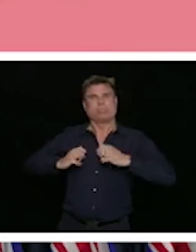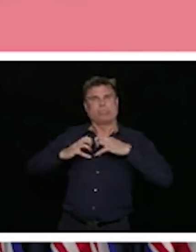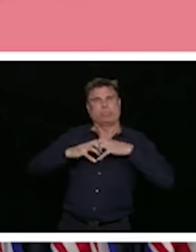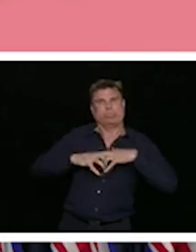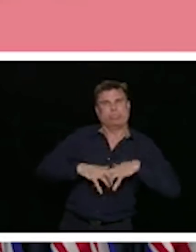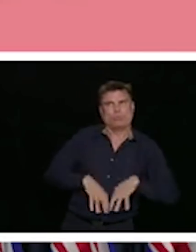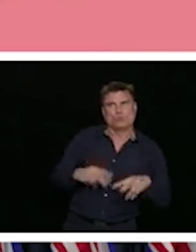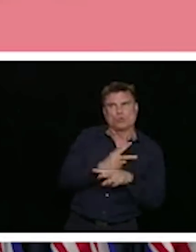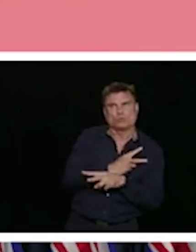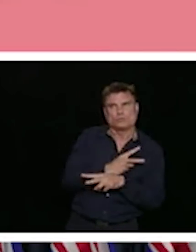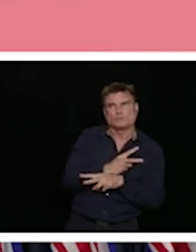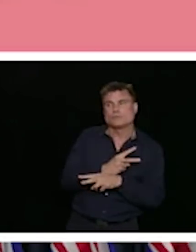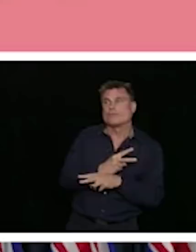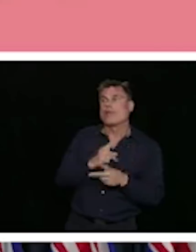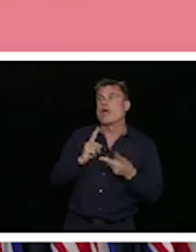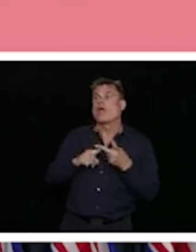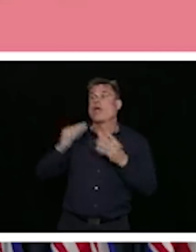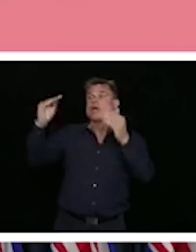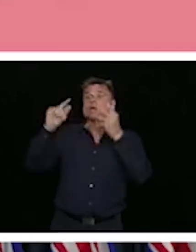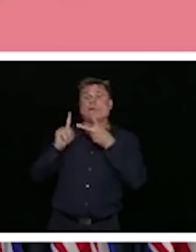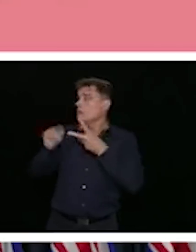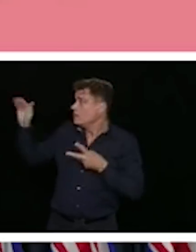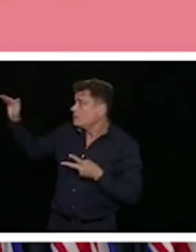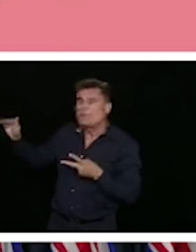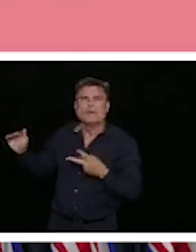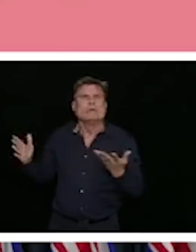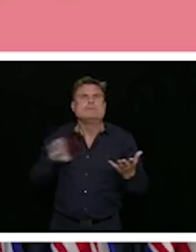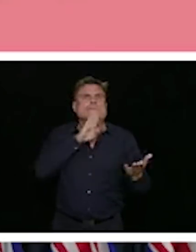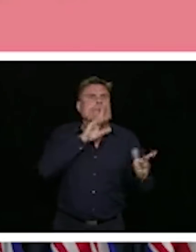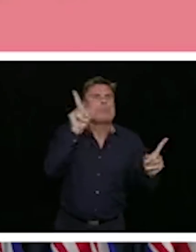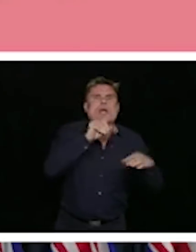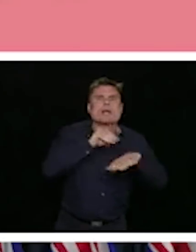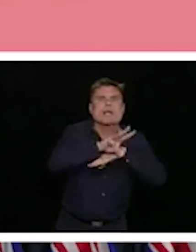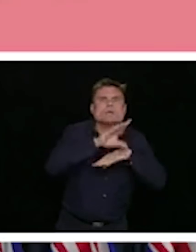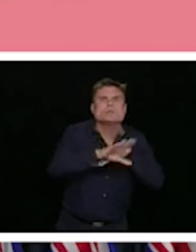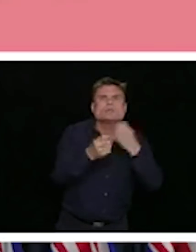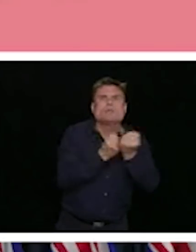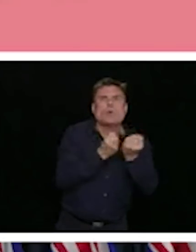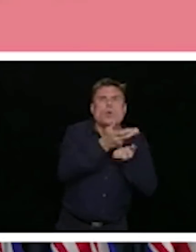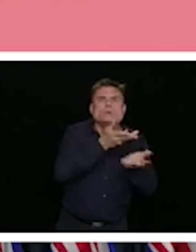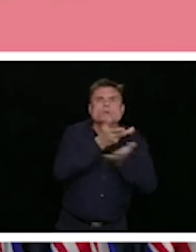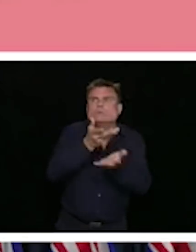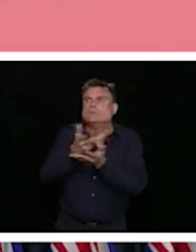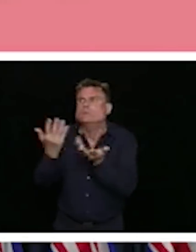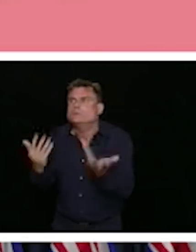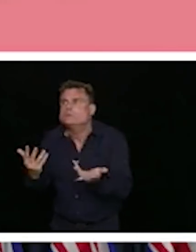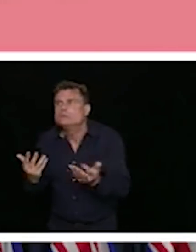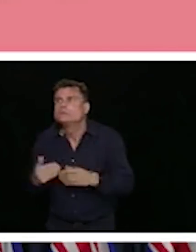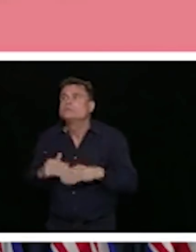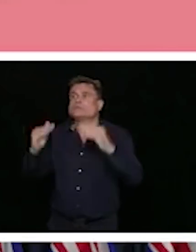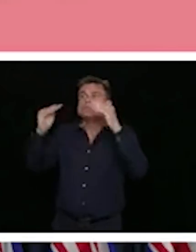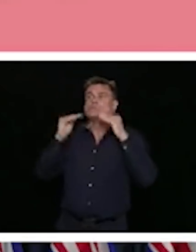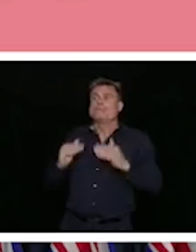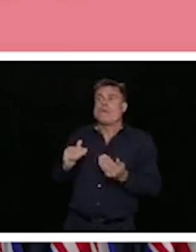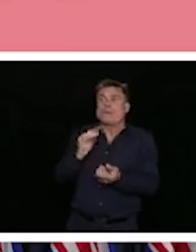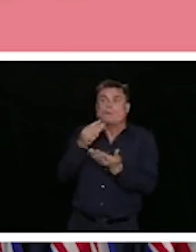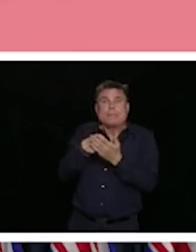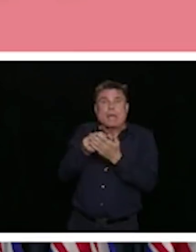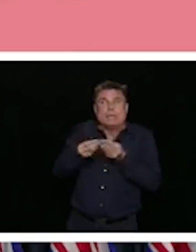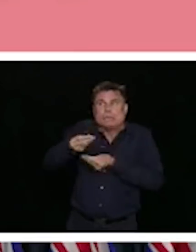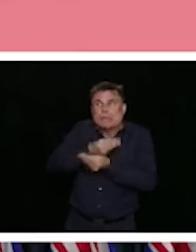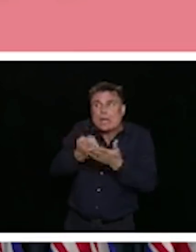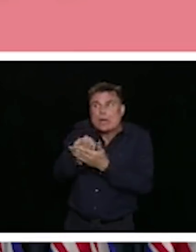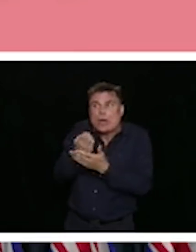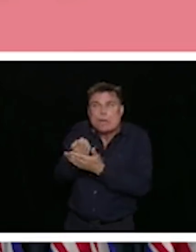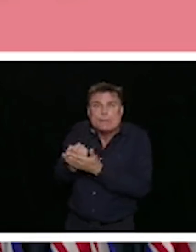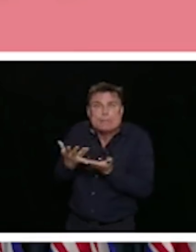financial needs, and likely to have to move because of a form One in four young people reported